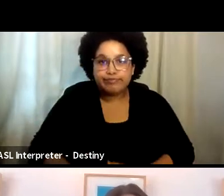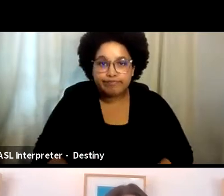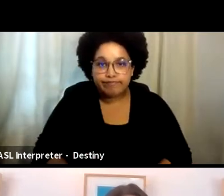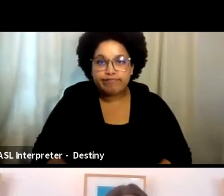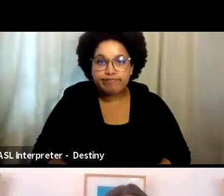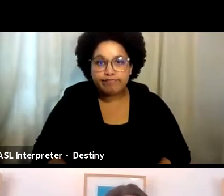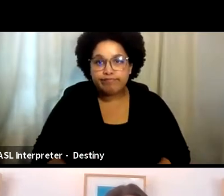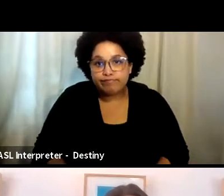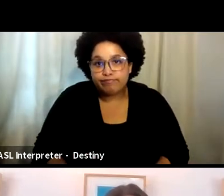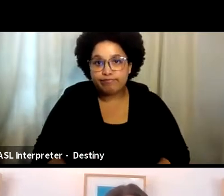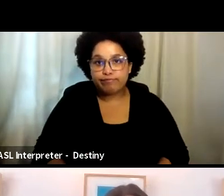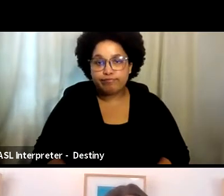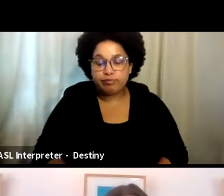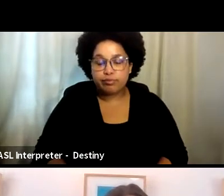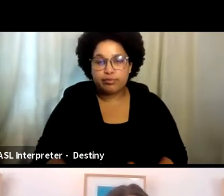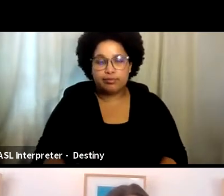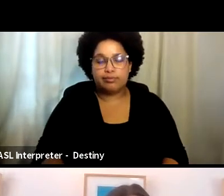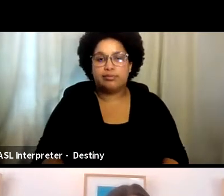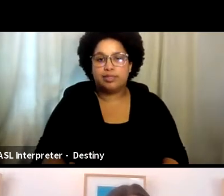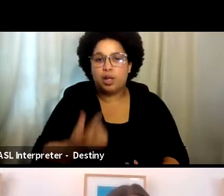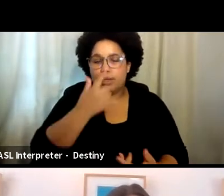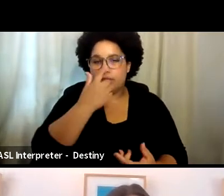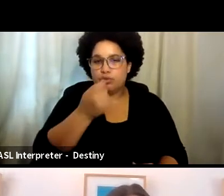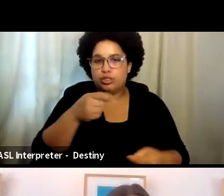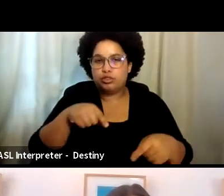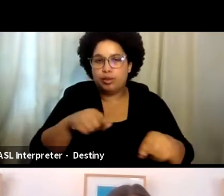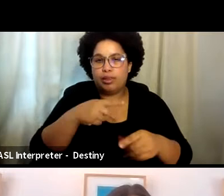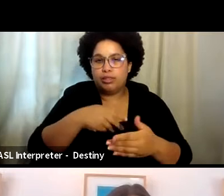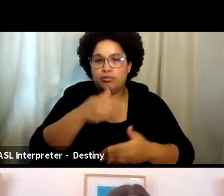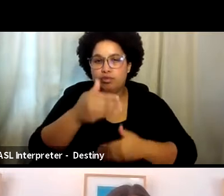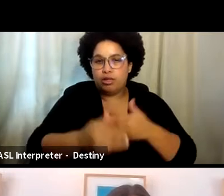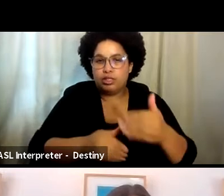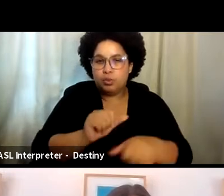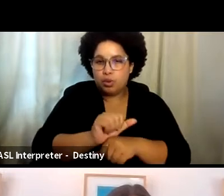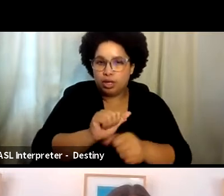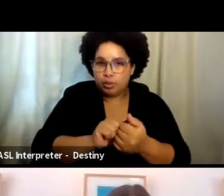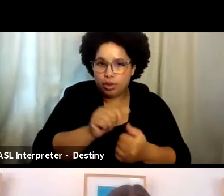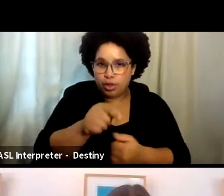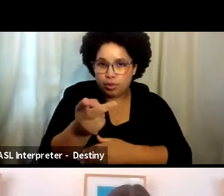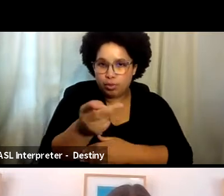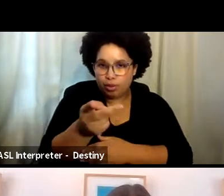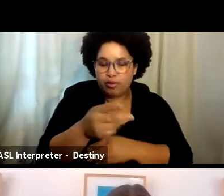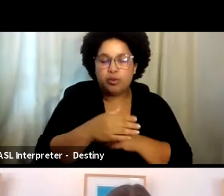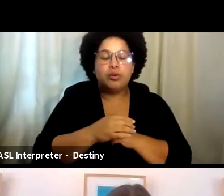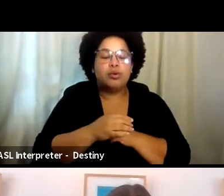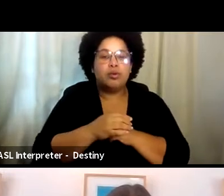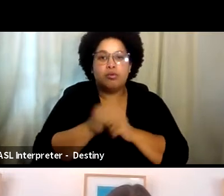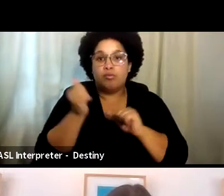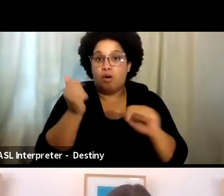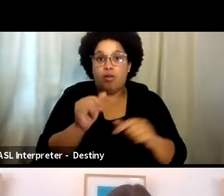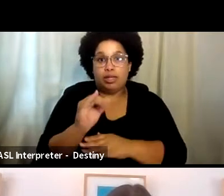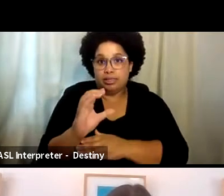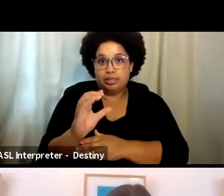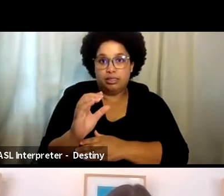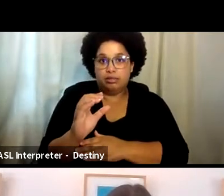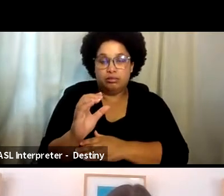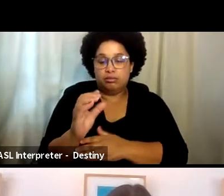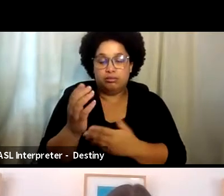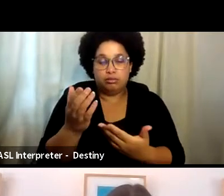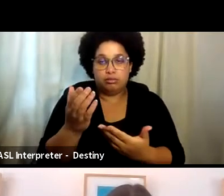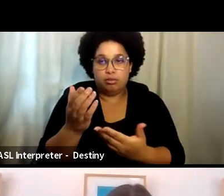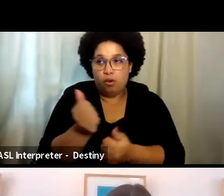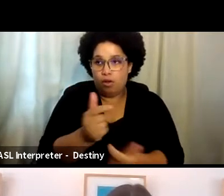of whatever. It was so interesting in this process working with you both and actually all the intimacy coordinators that we as we've been